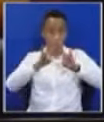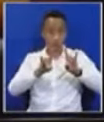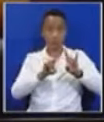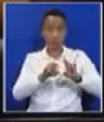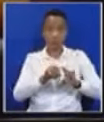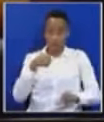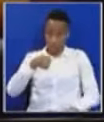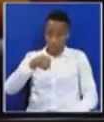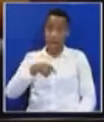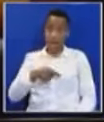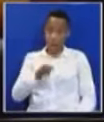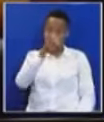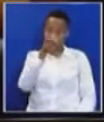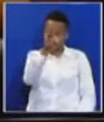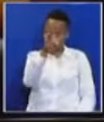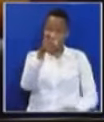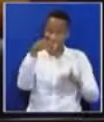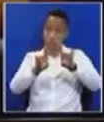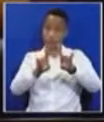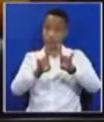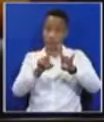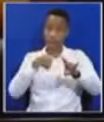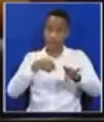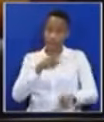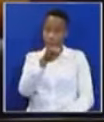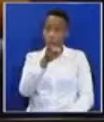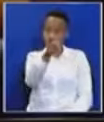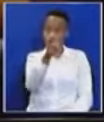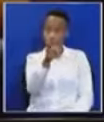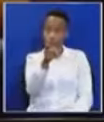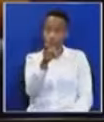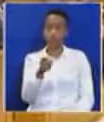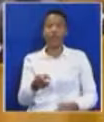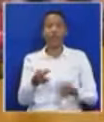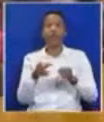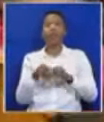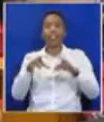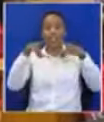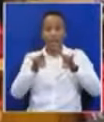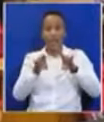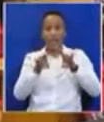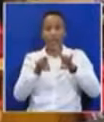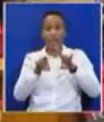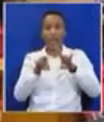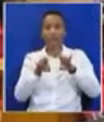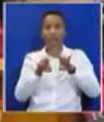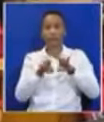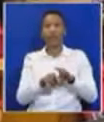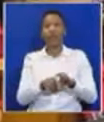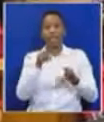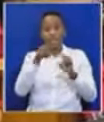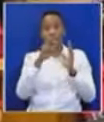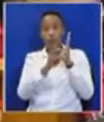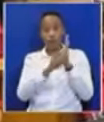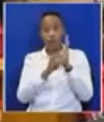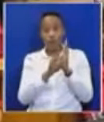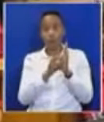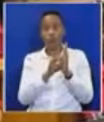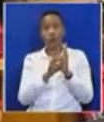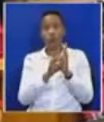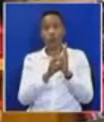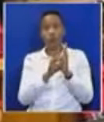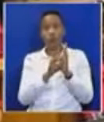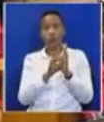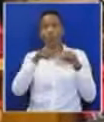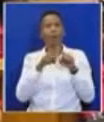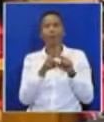exactly on that, chair. I'll come back to you, honorable member. Chair, the rules do not apply to offices. They apply to members. I'll come back to you. The